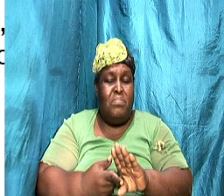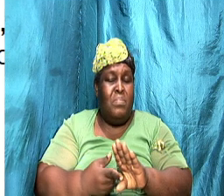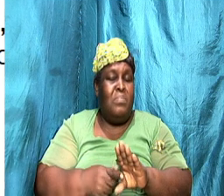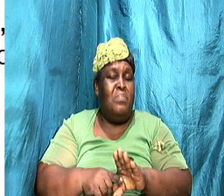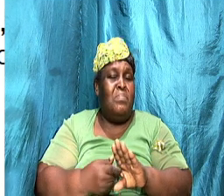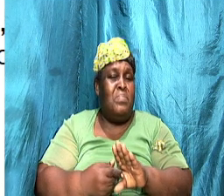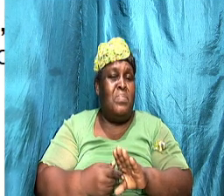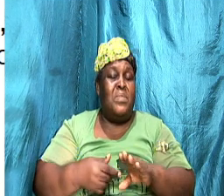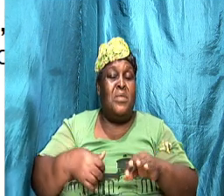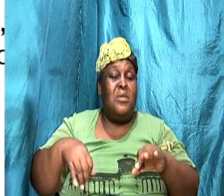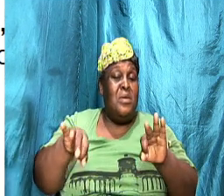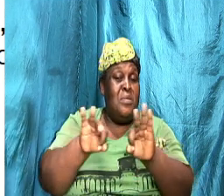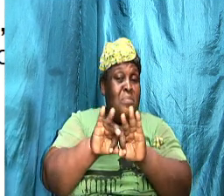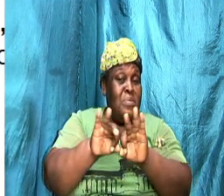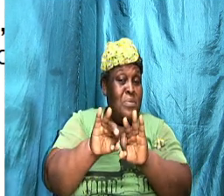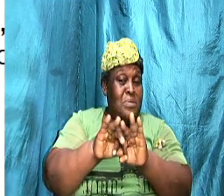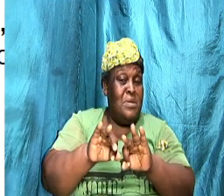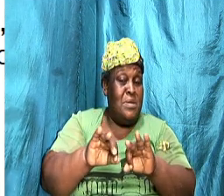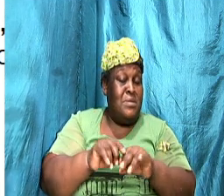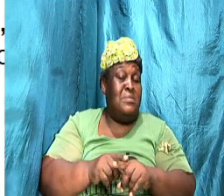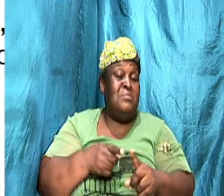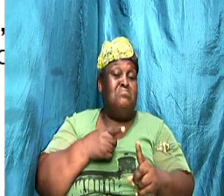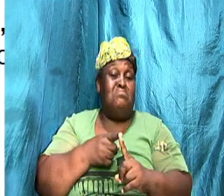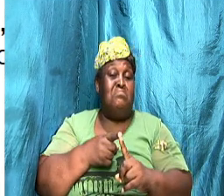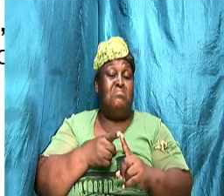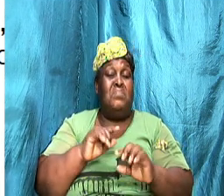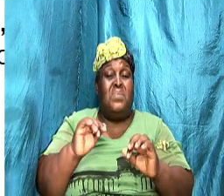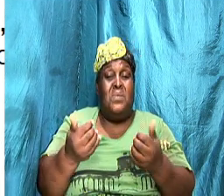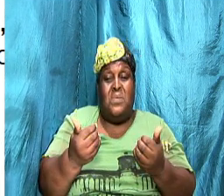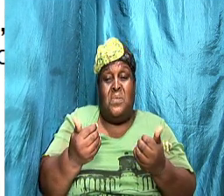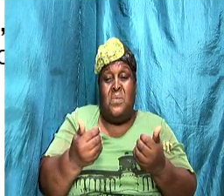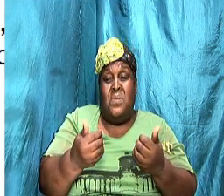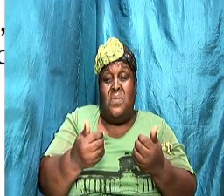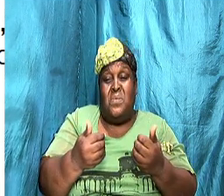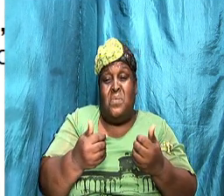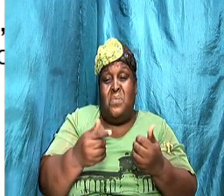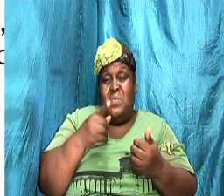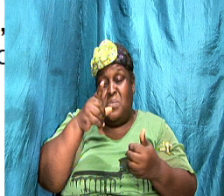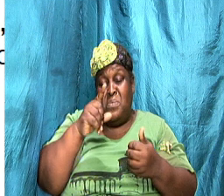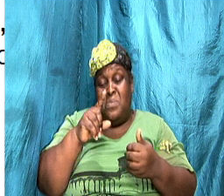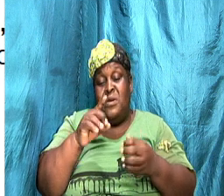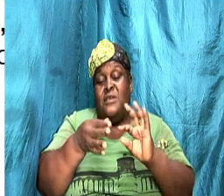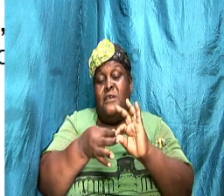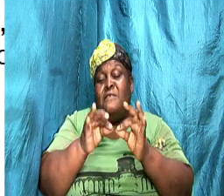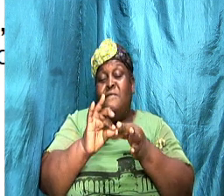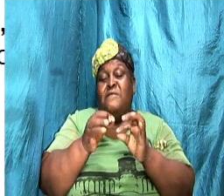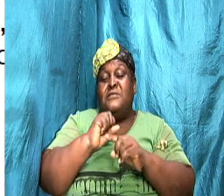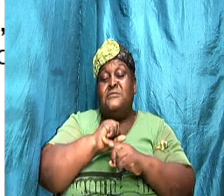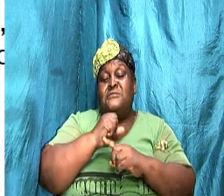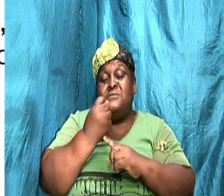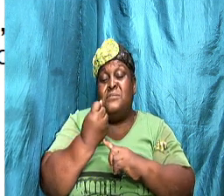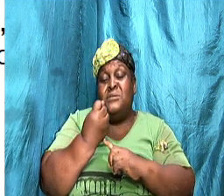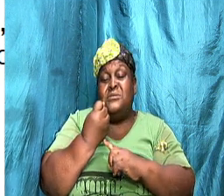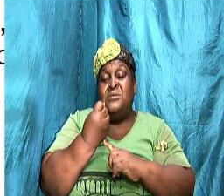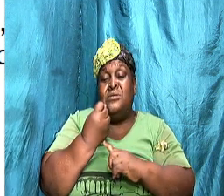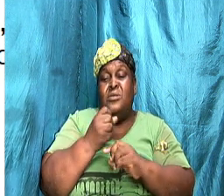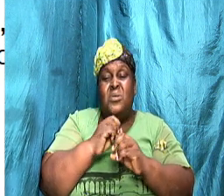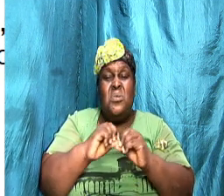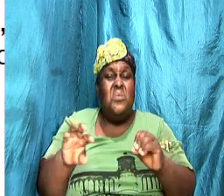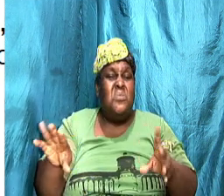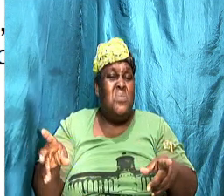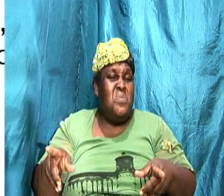It is a tactical way of how you are going to deal with the situation. So don't get into